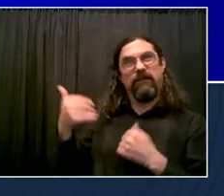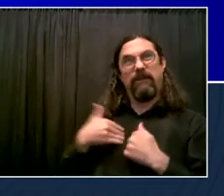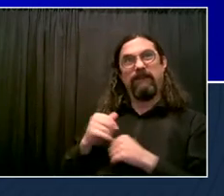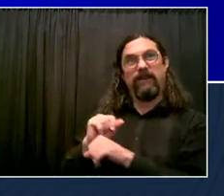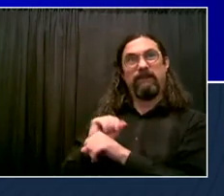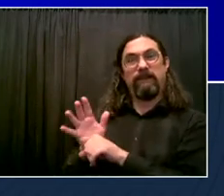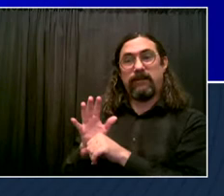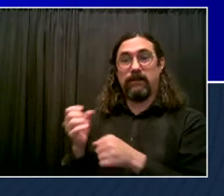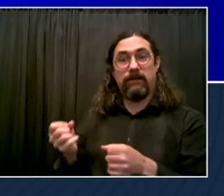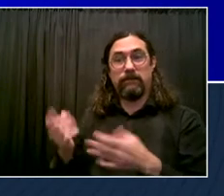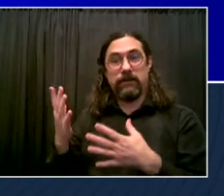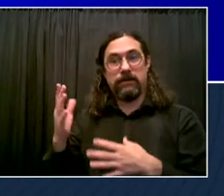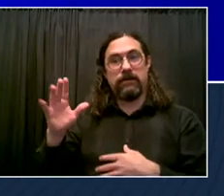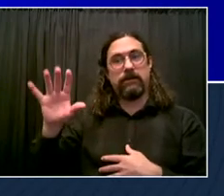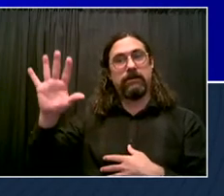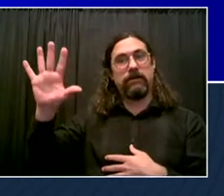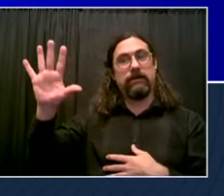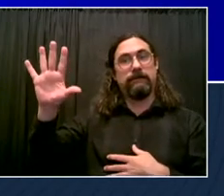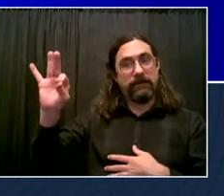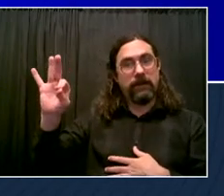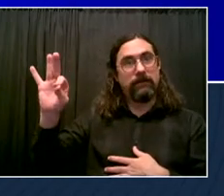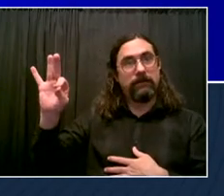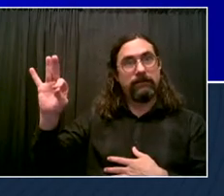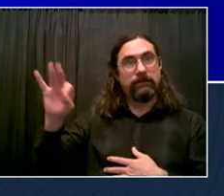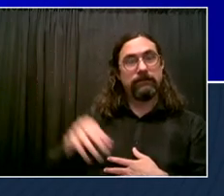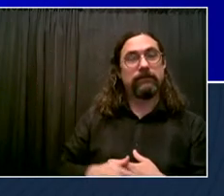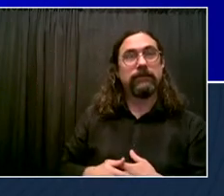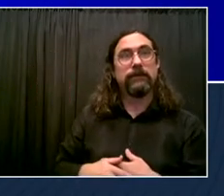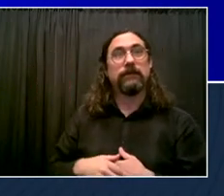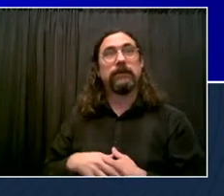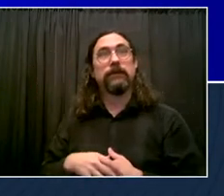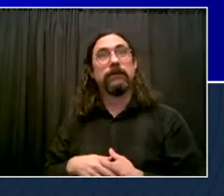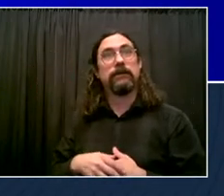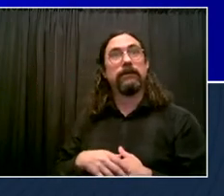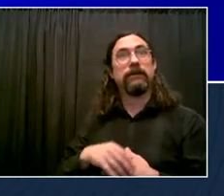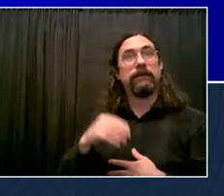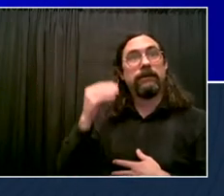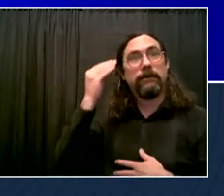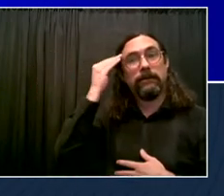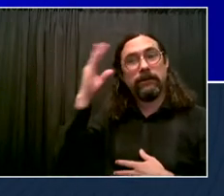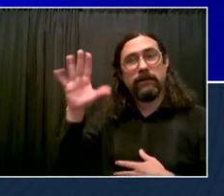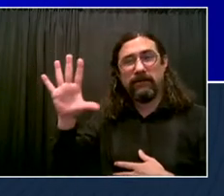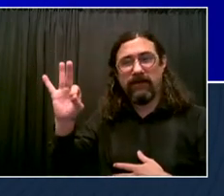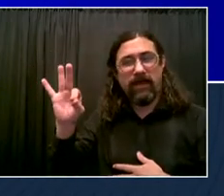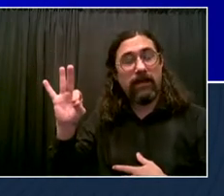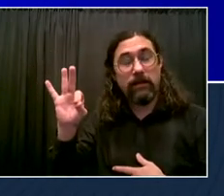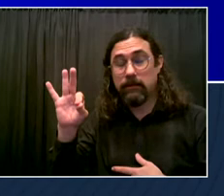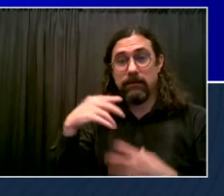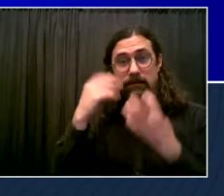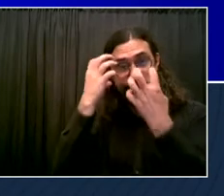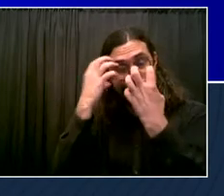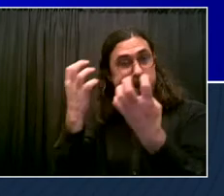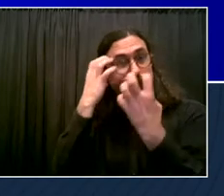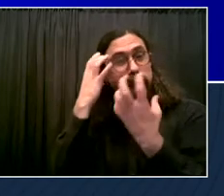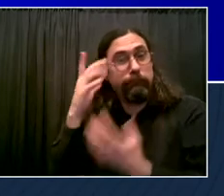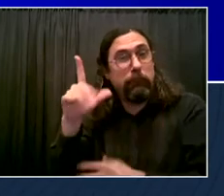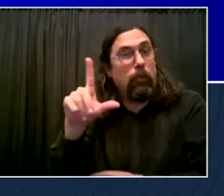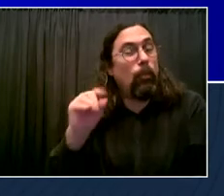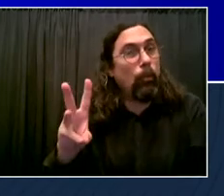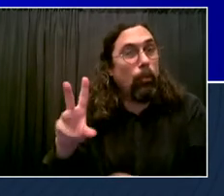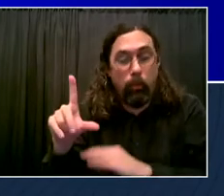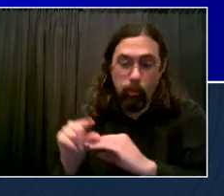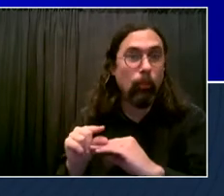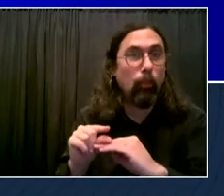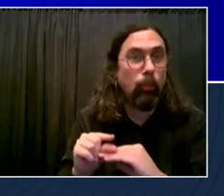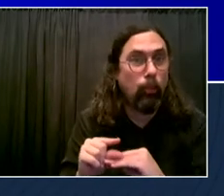This is unbelievable. This number is so low that confirmed positivity, 8.47%. 8.47%